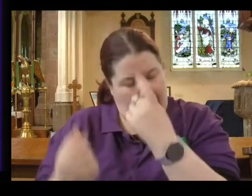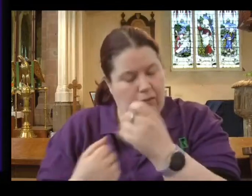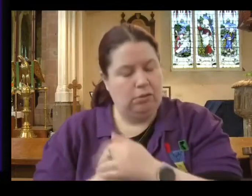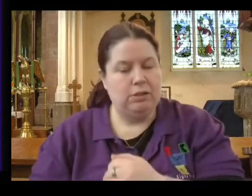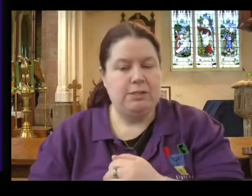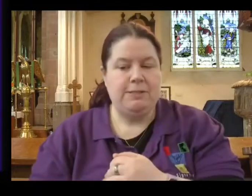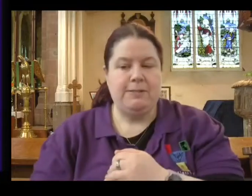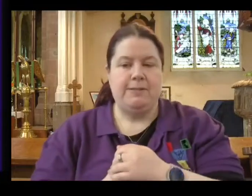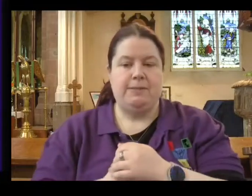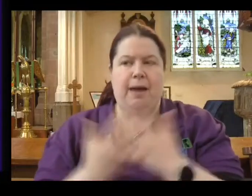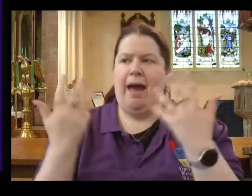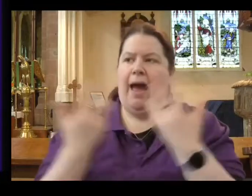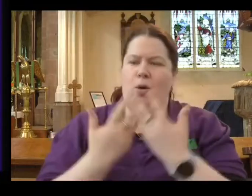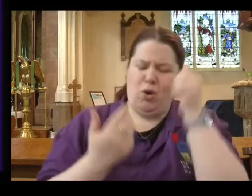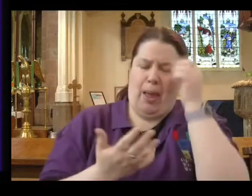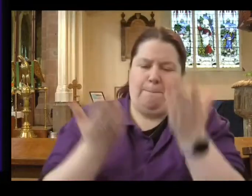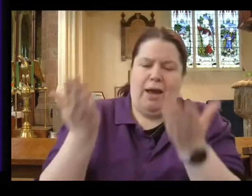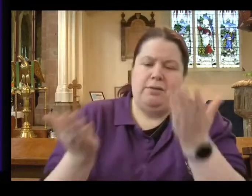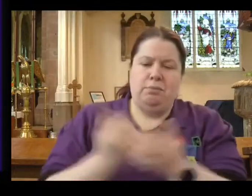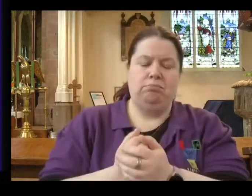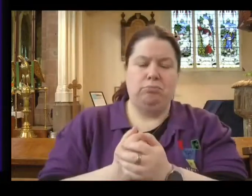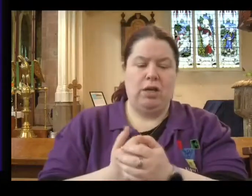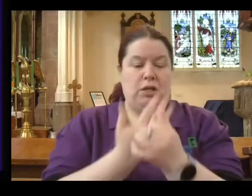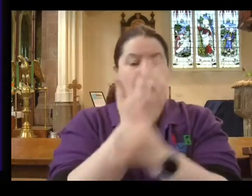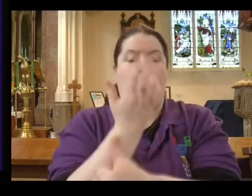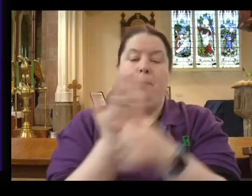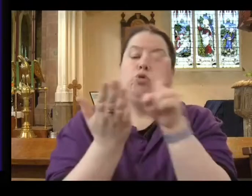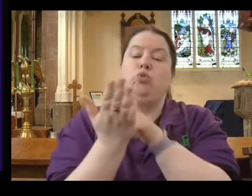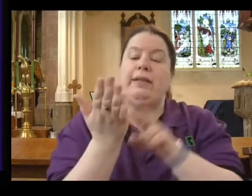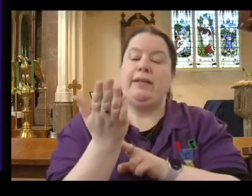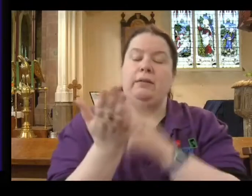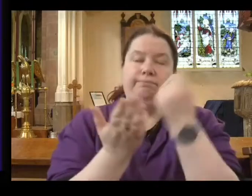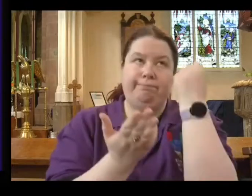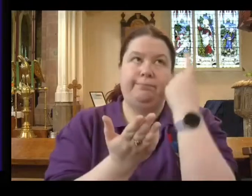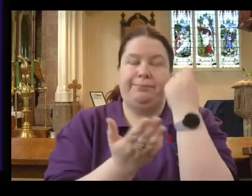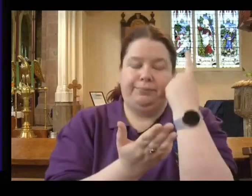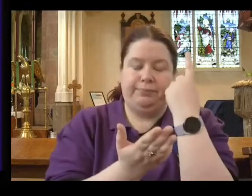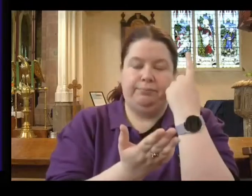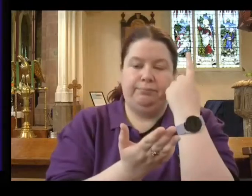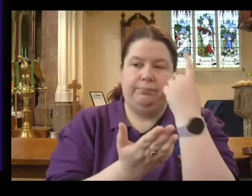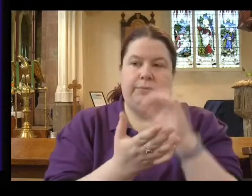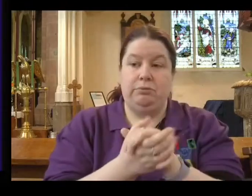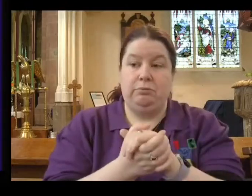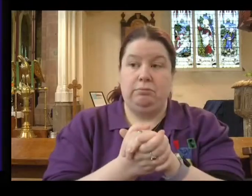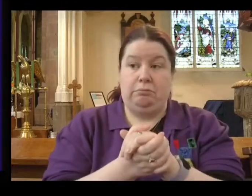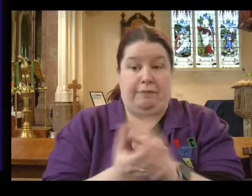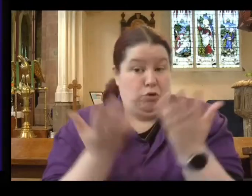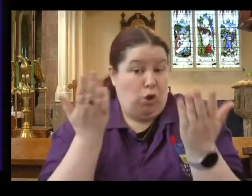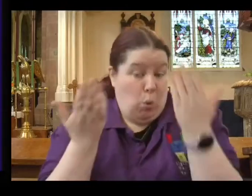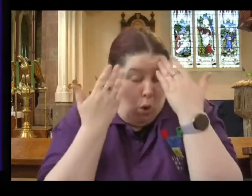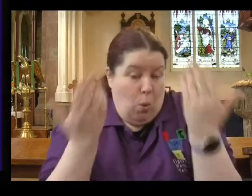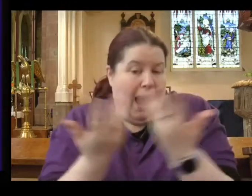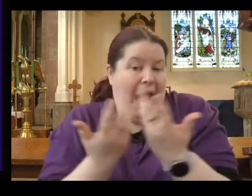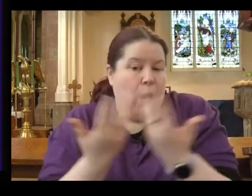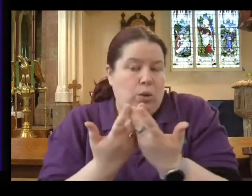But for me, the way I know about that balance is by reading the Bible. If you don't know how to balance your Christian